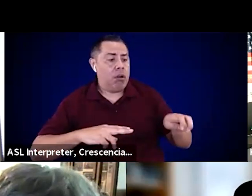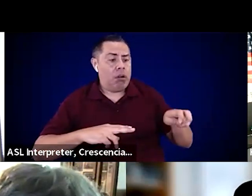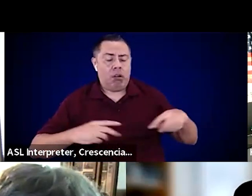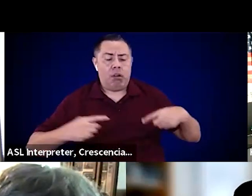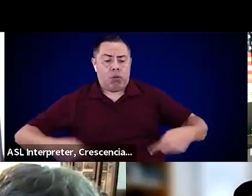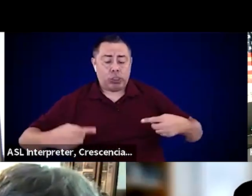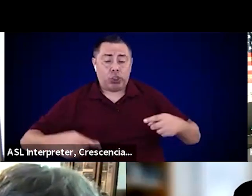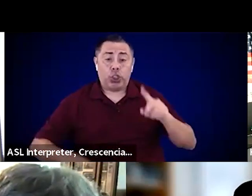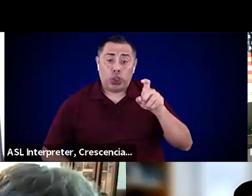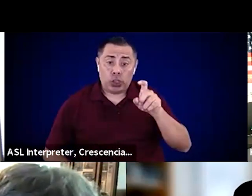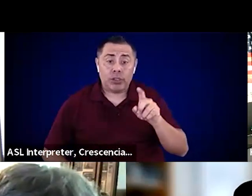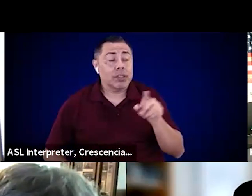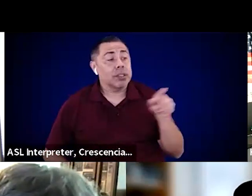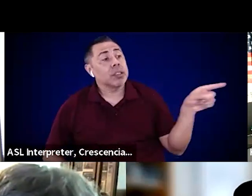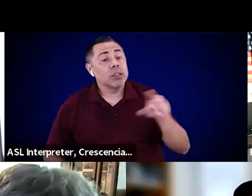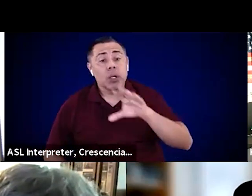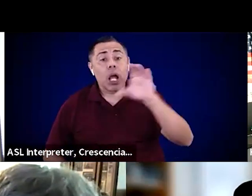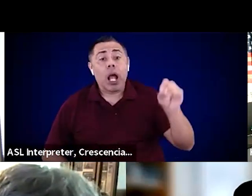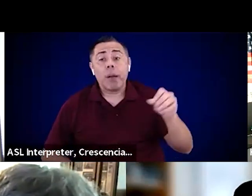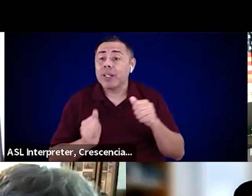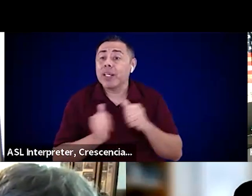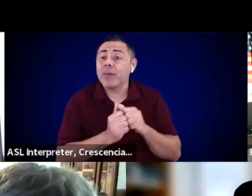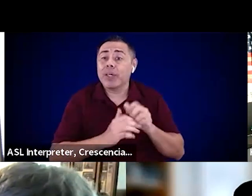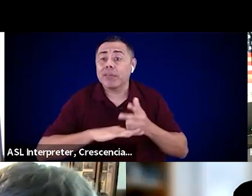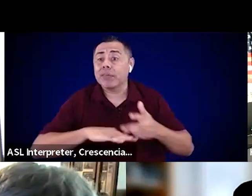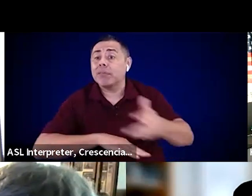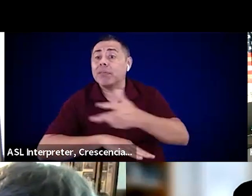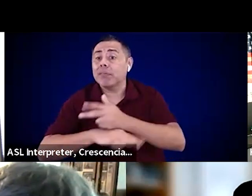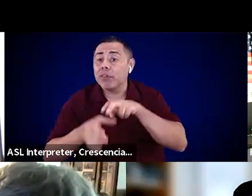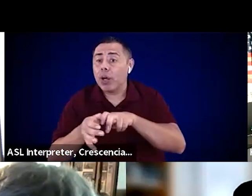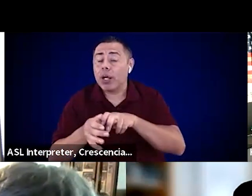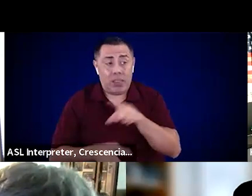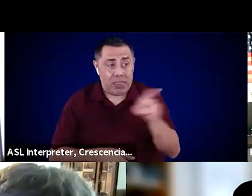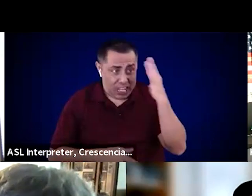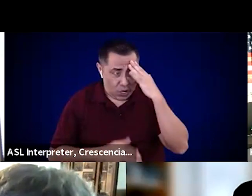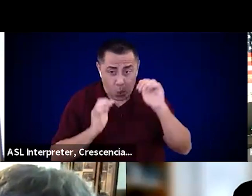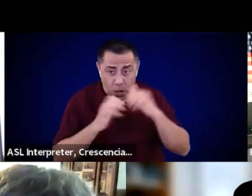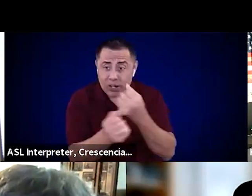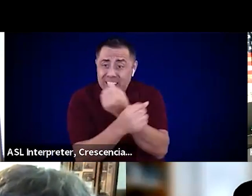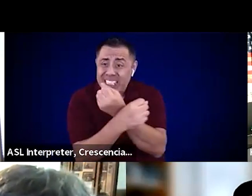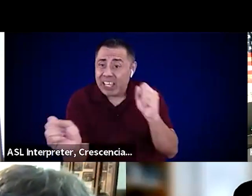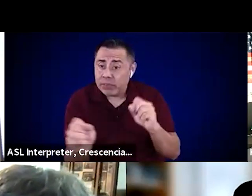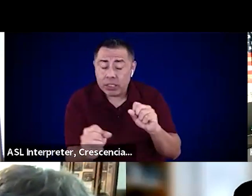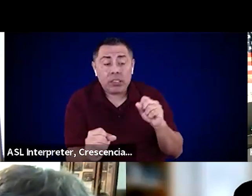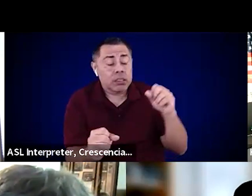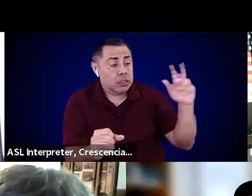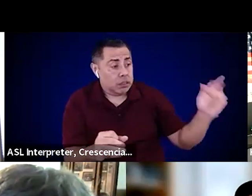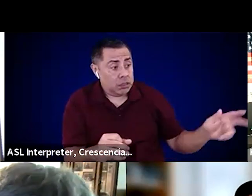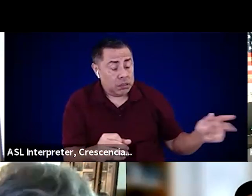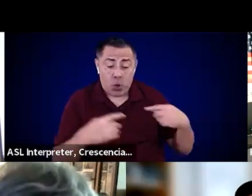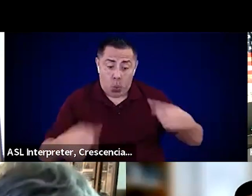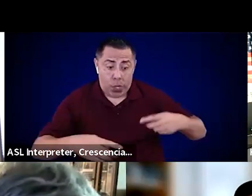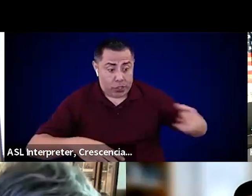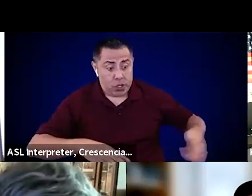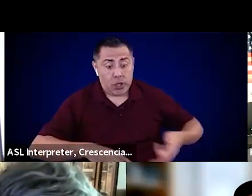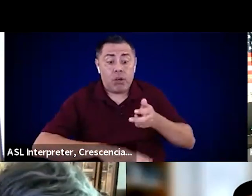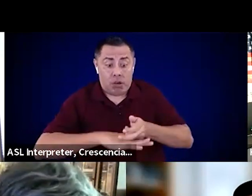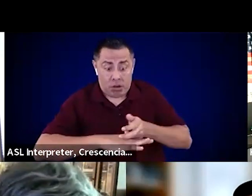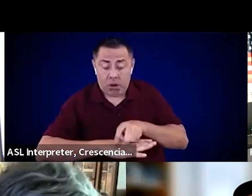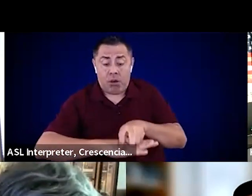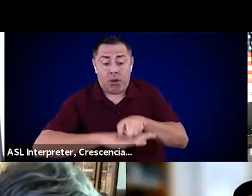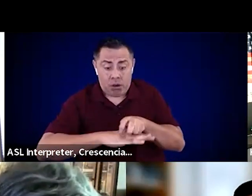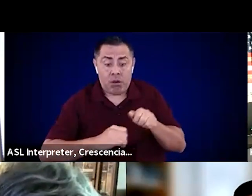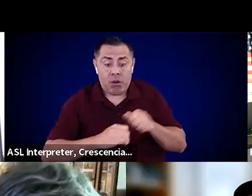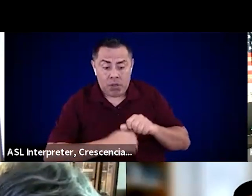on how to safely secure a wheelchair user. Do your first responders have that just-in-time training that they need to